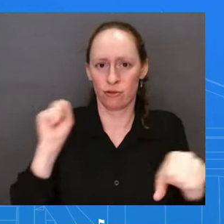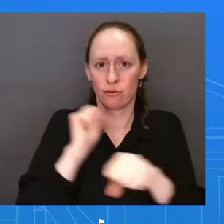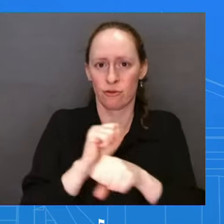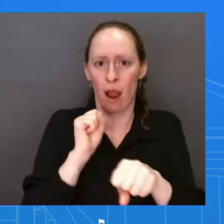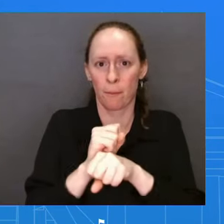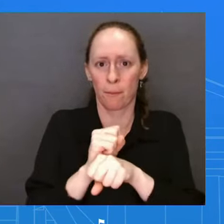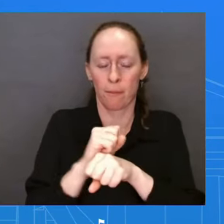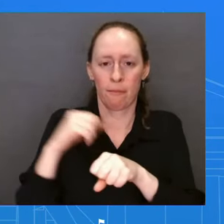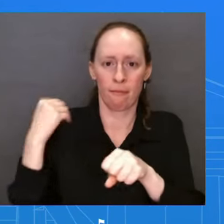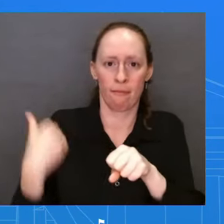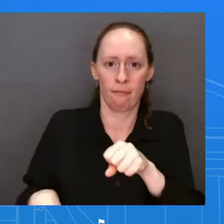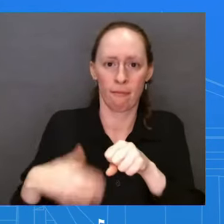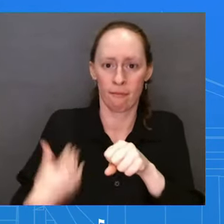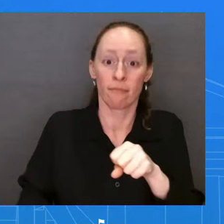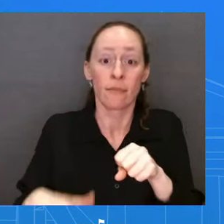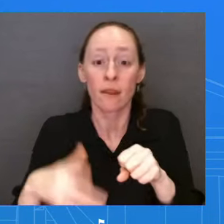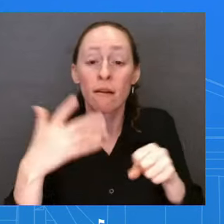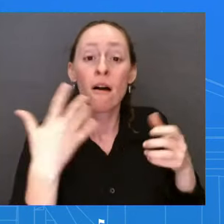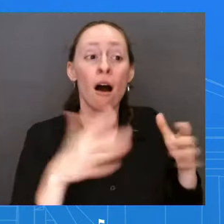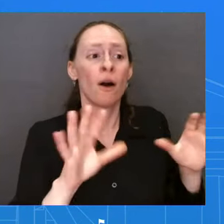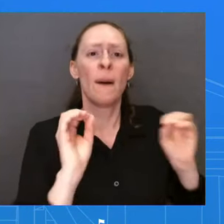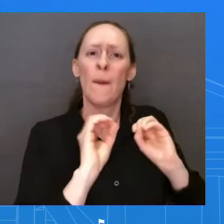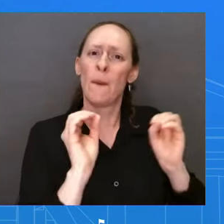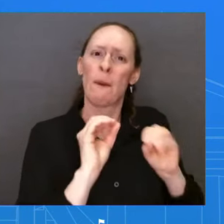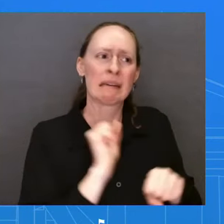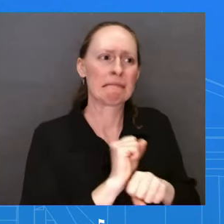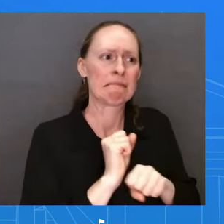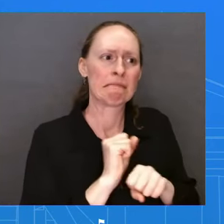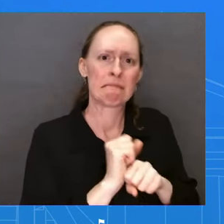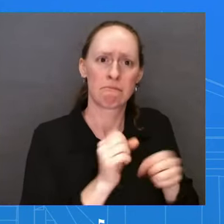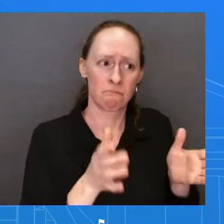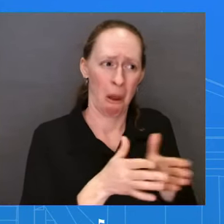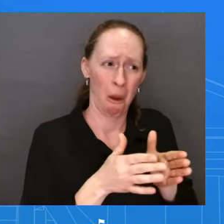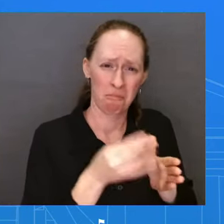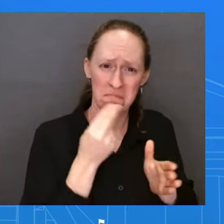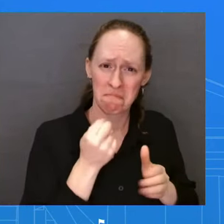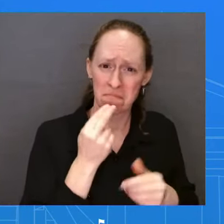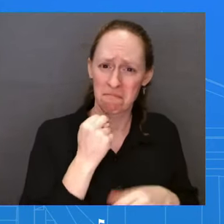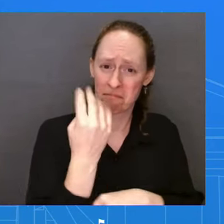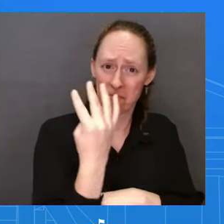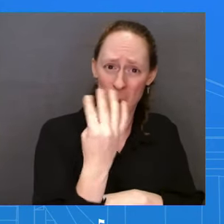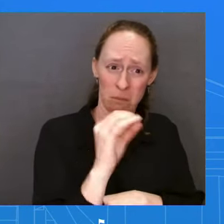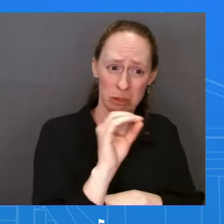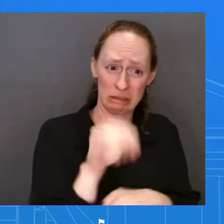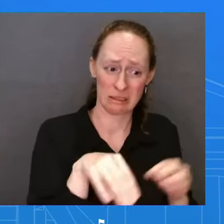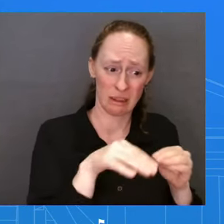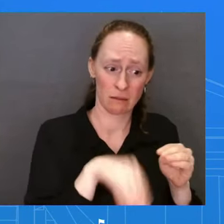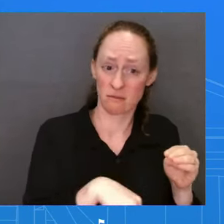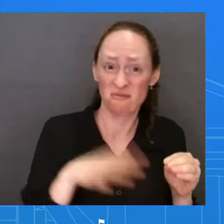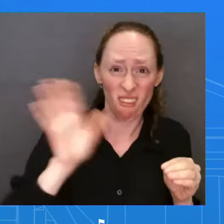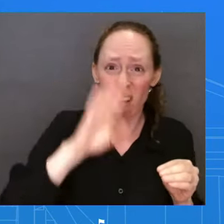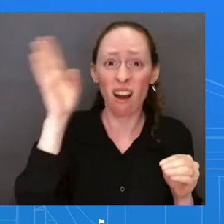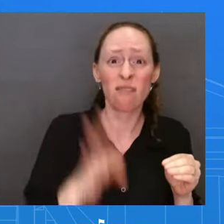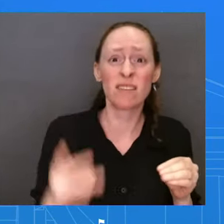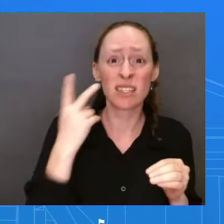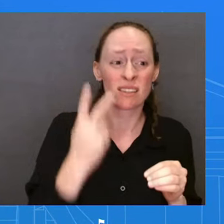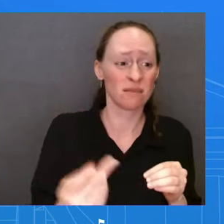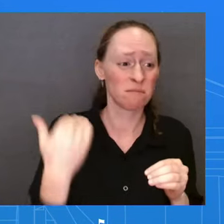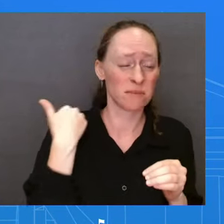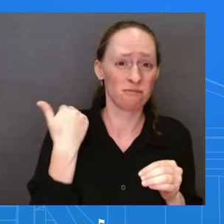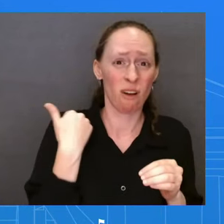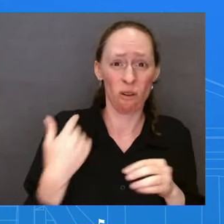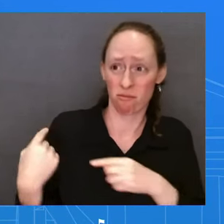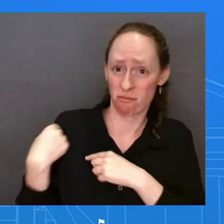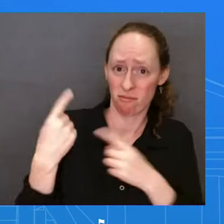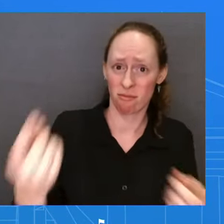nearly 50 years. And we've received record low unemployment for groups that too frequently have been left